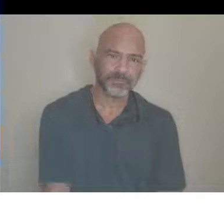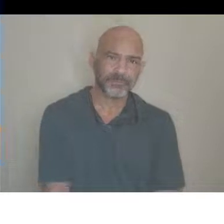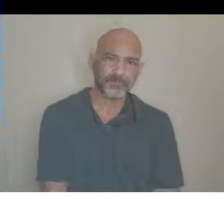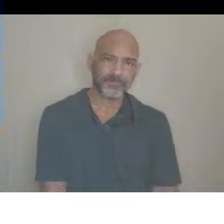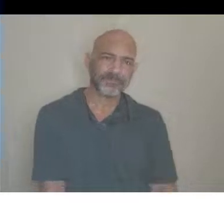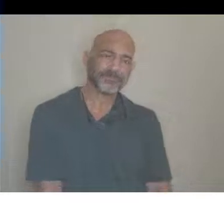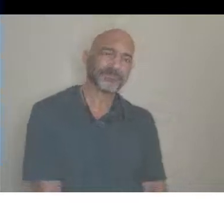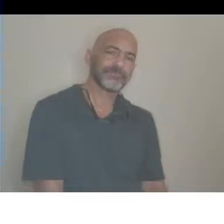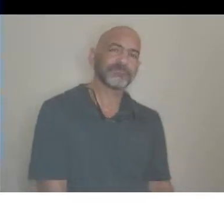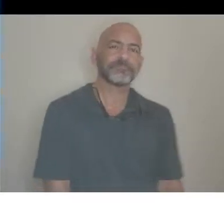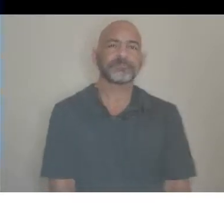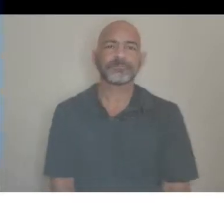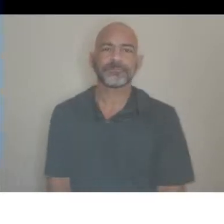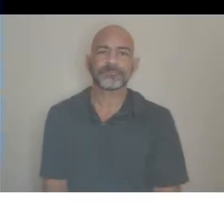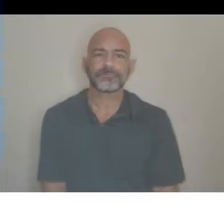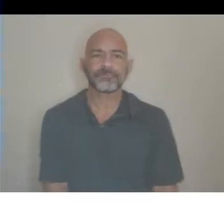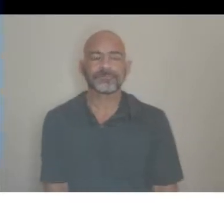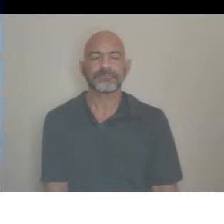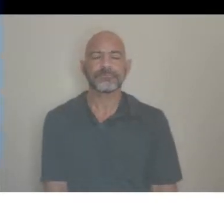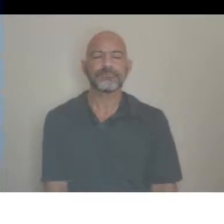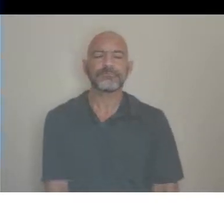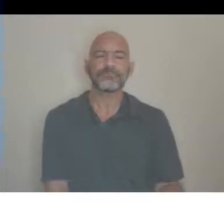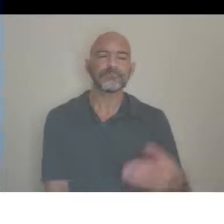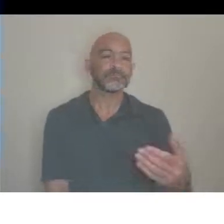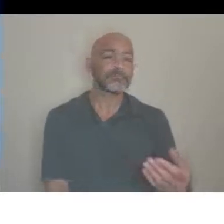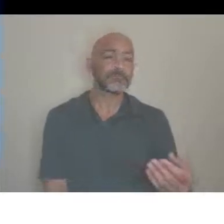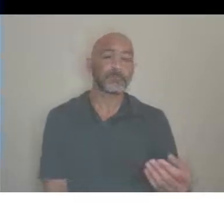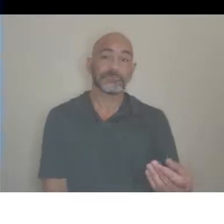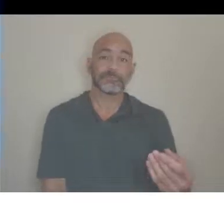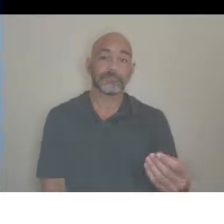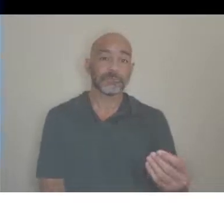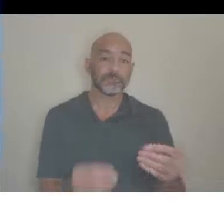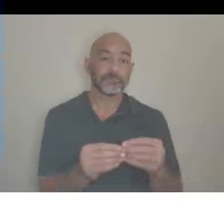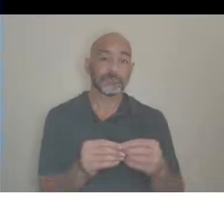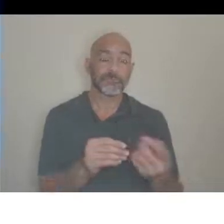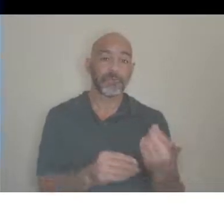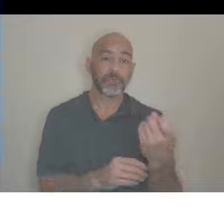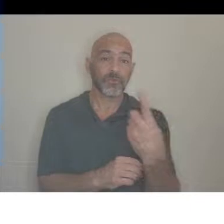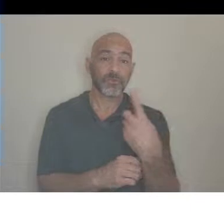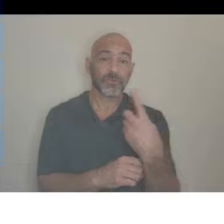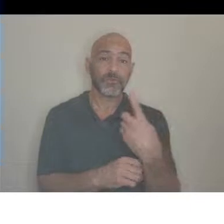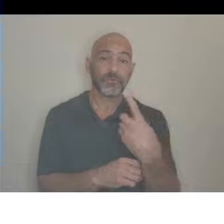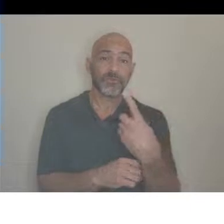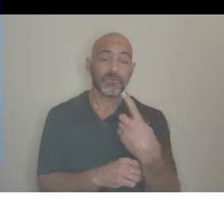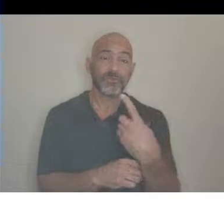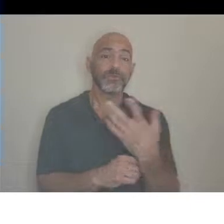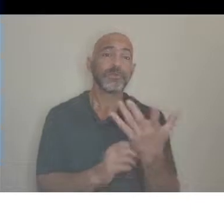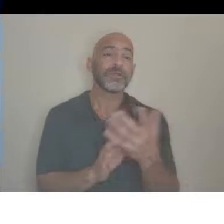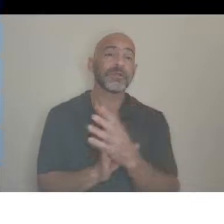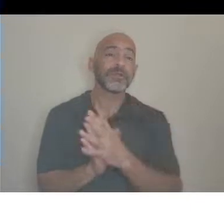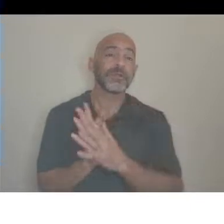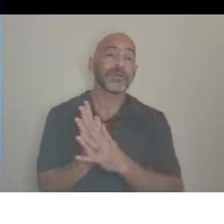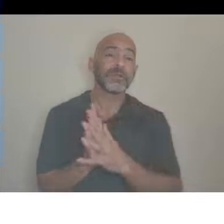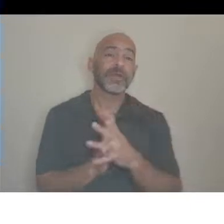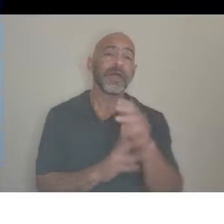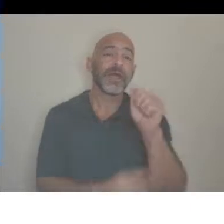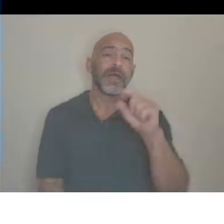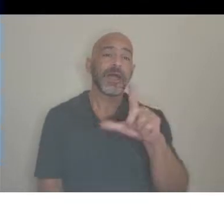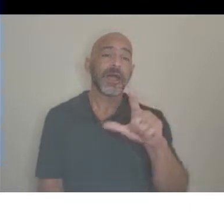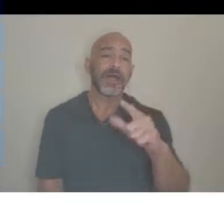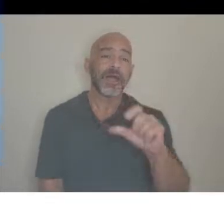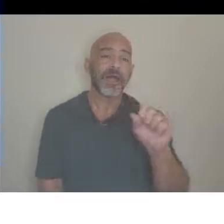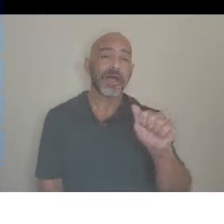Okay, and I don't see any more questions in the box, but I did have one question, Ashley, that I'd love if you would